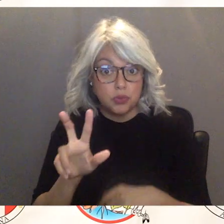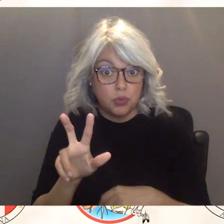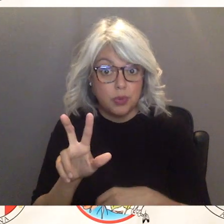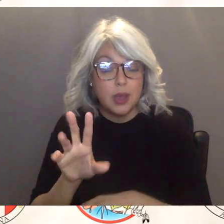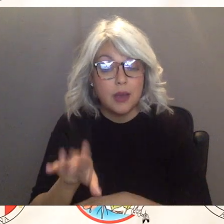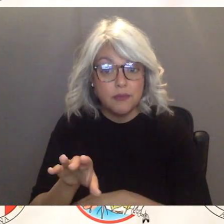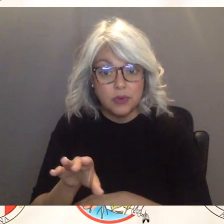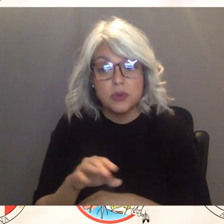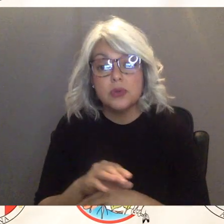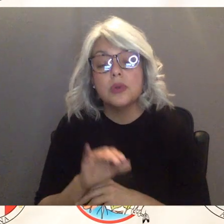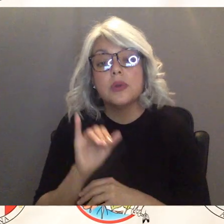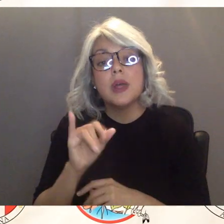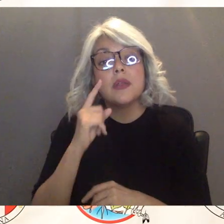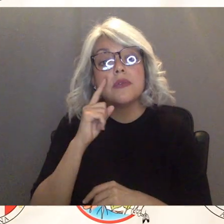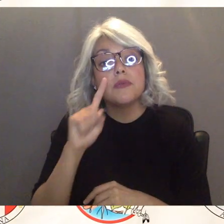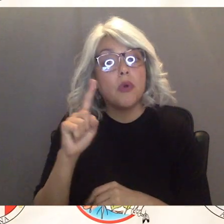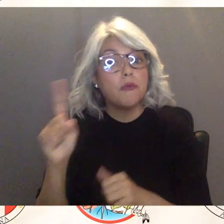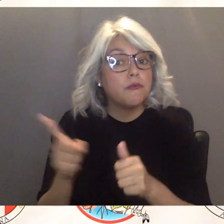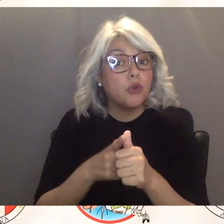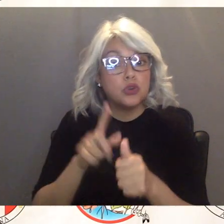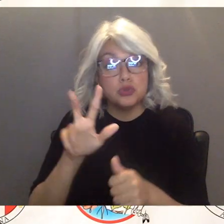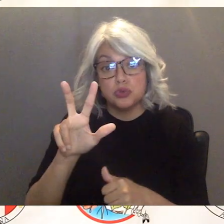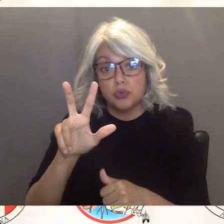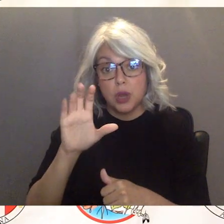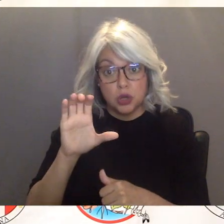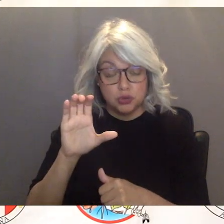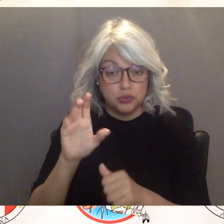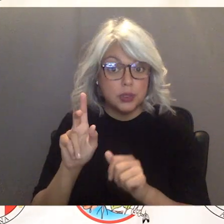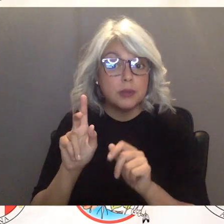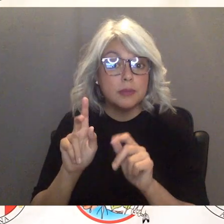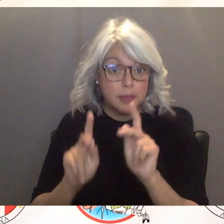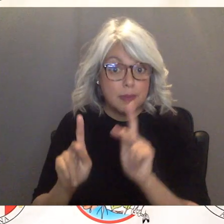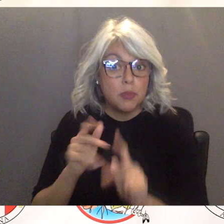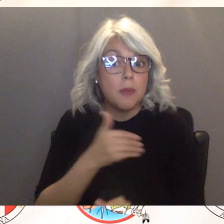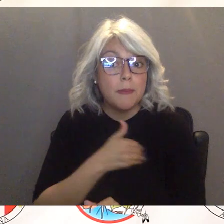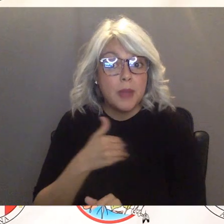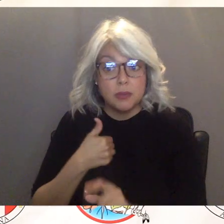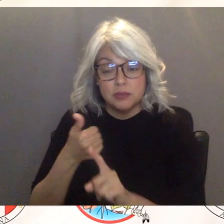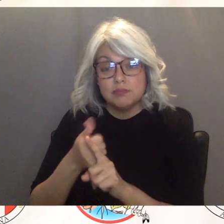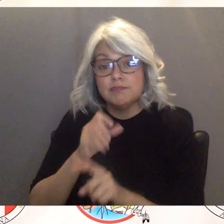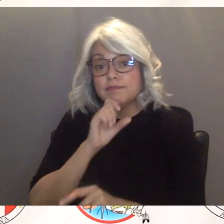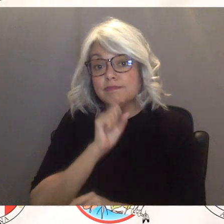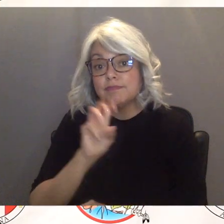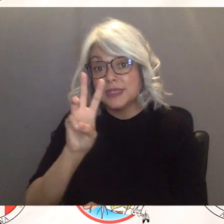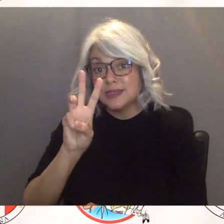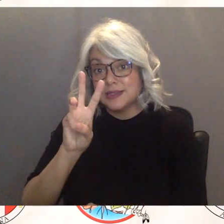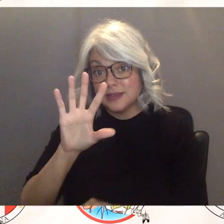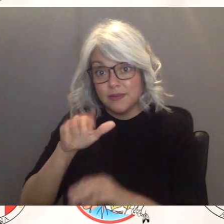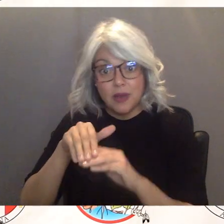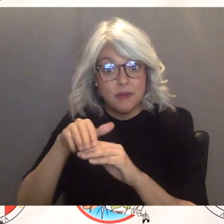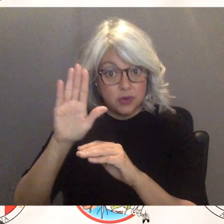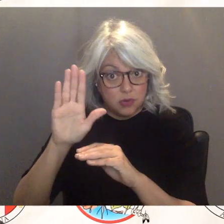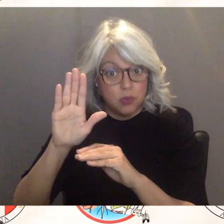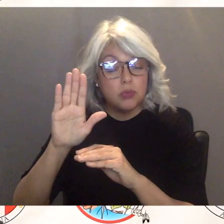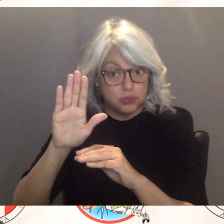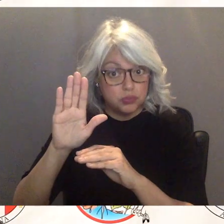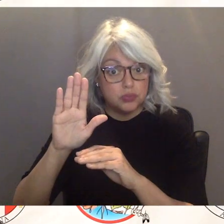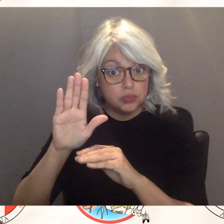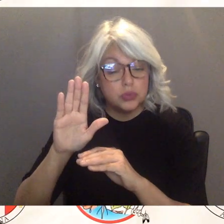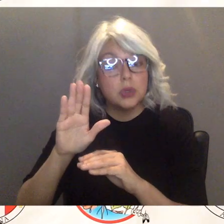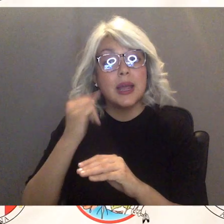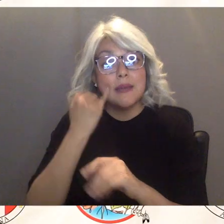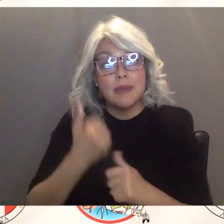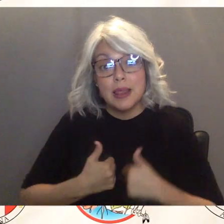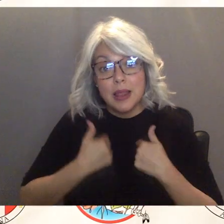and it's for the first 300 members who are 65 years or older and who reside on or off the